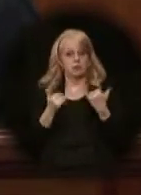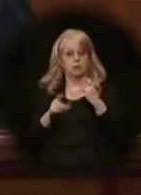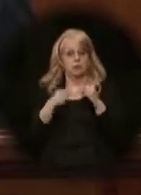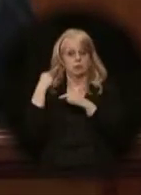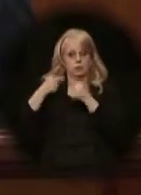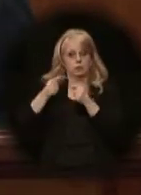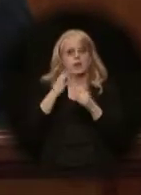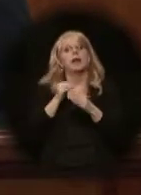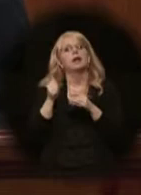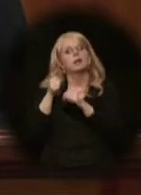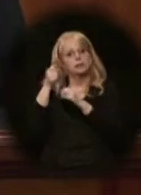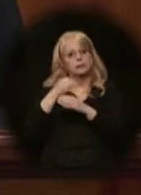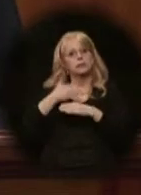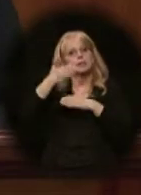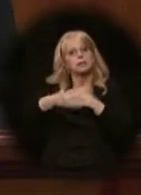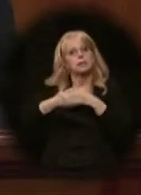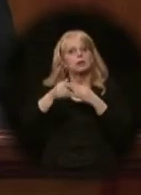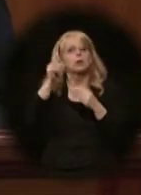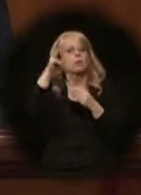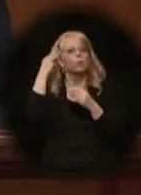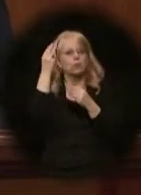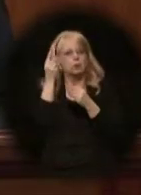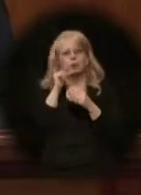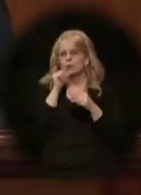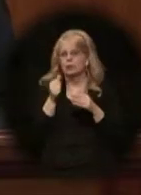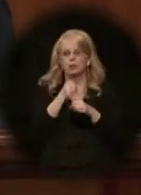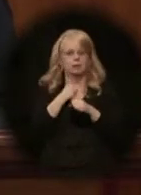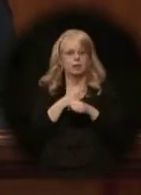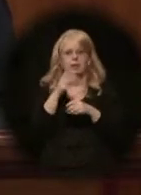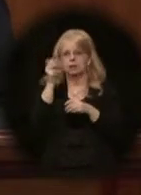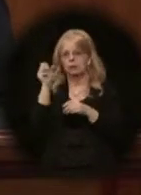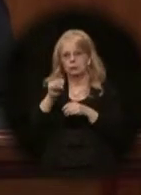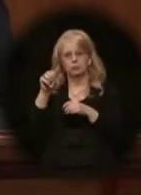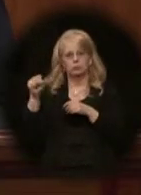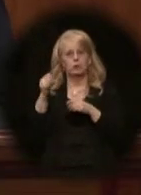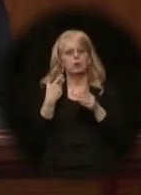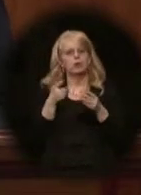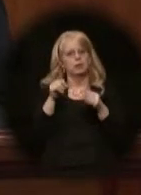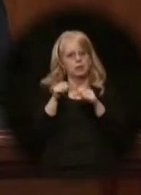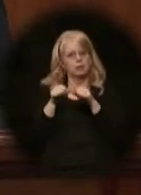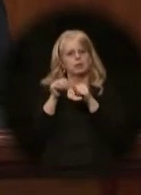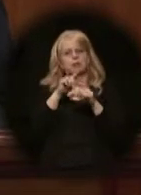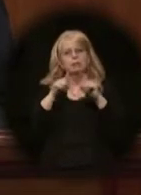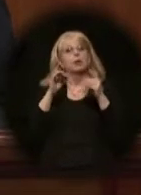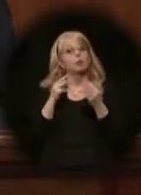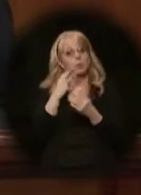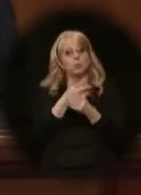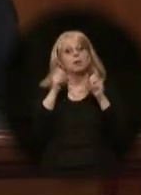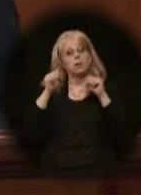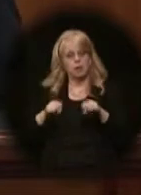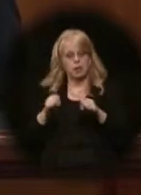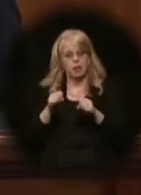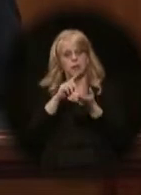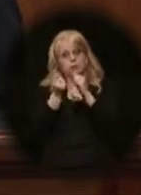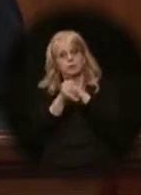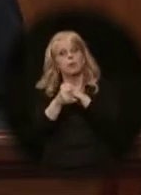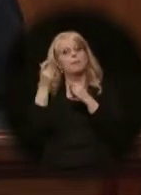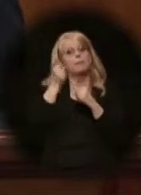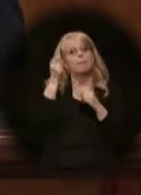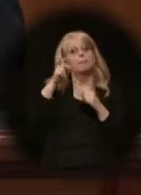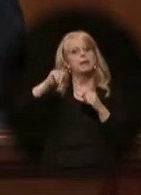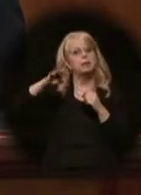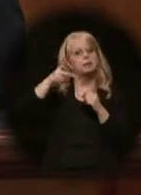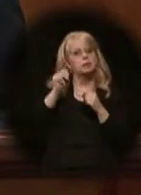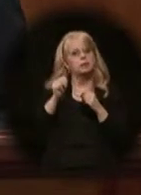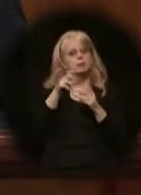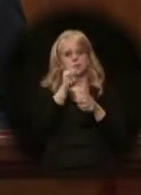Washington hasn't made Social Security sustainable, but in Alaska, we can reform our pension system so it is